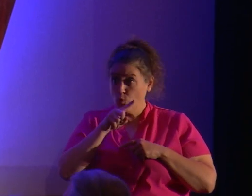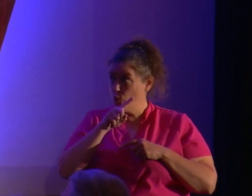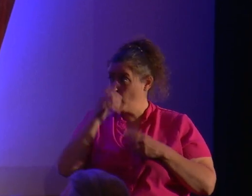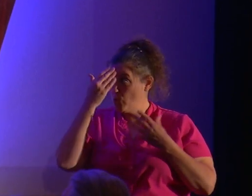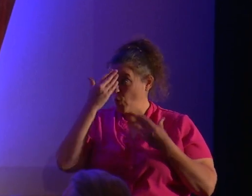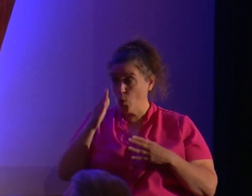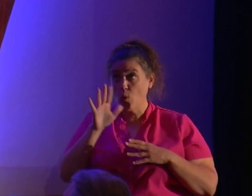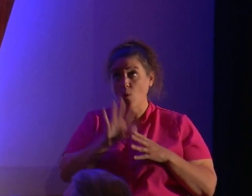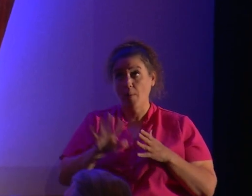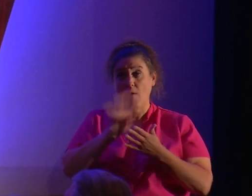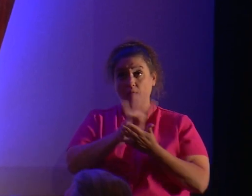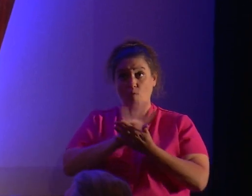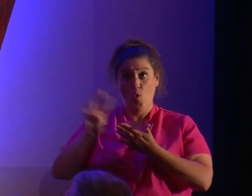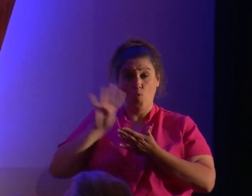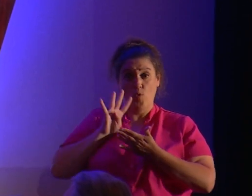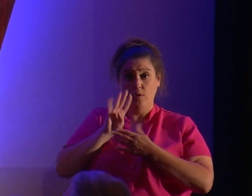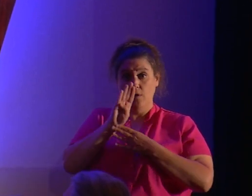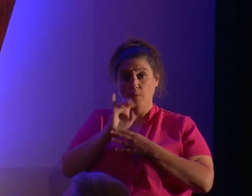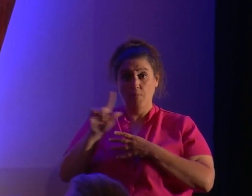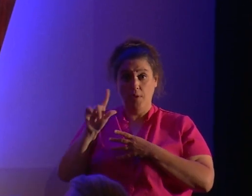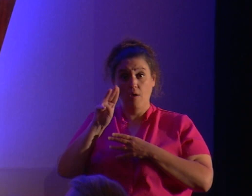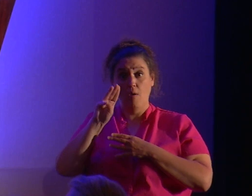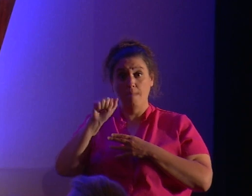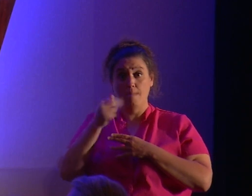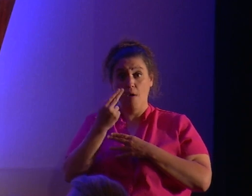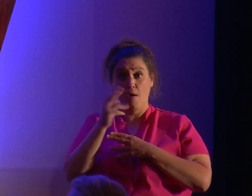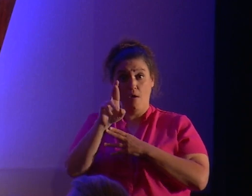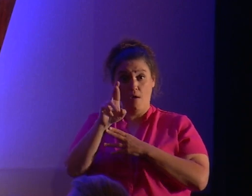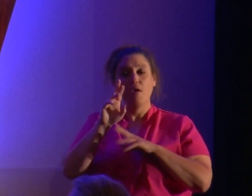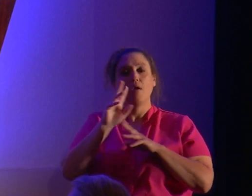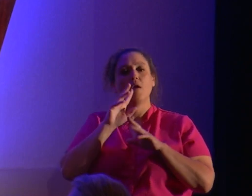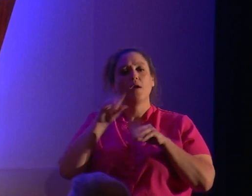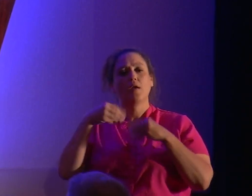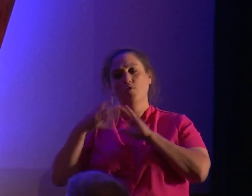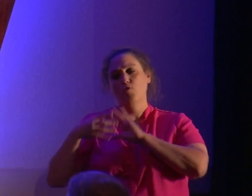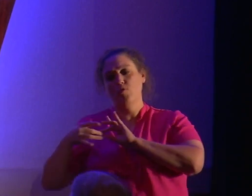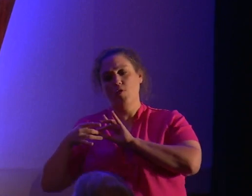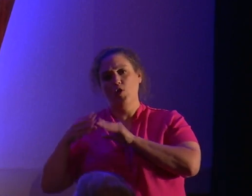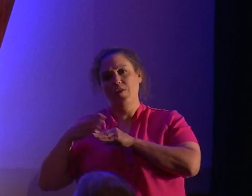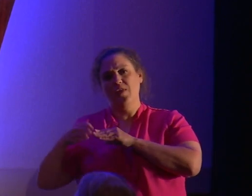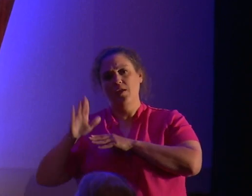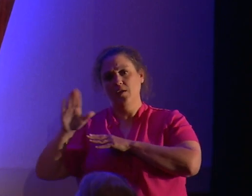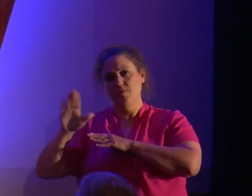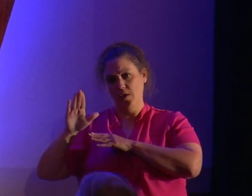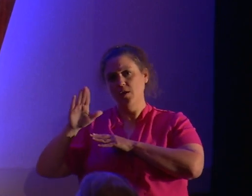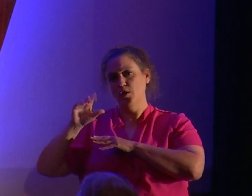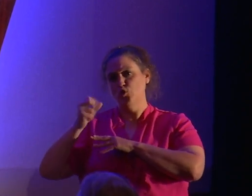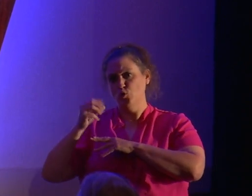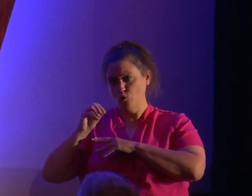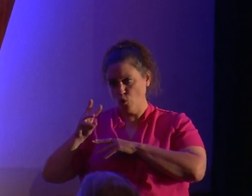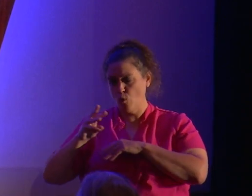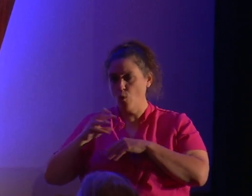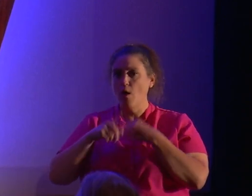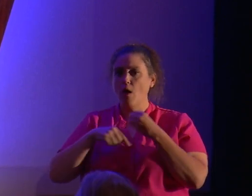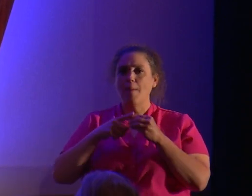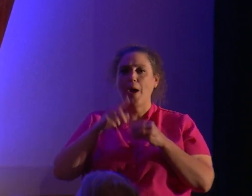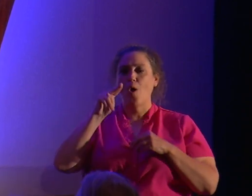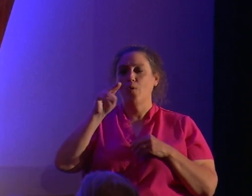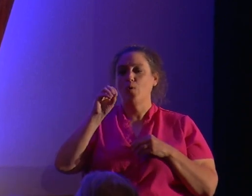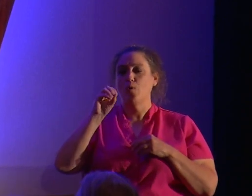about four weeks ago, Bill Maher gave a commentary at the end of his real-time show about the Noah